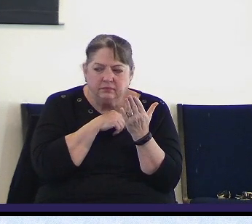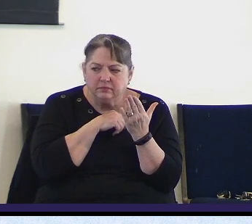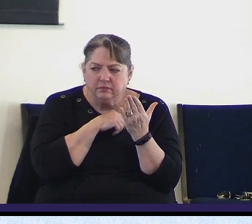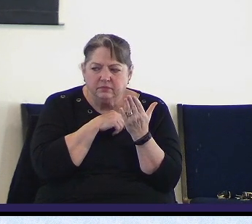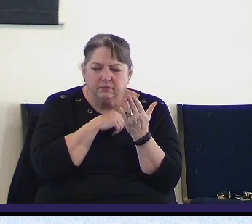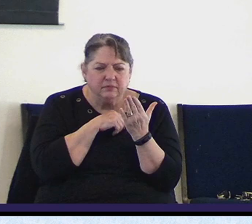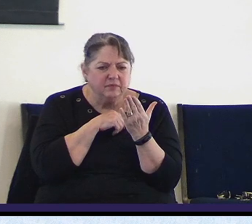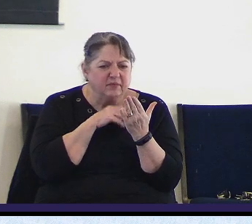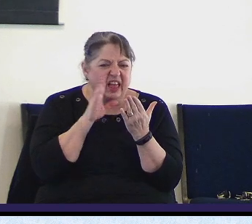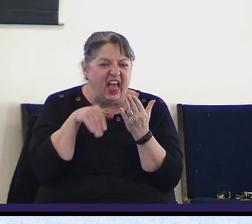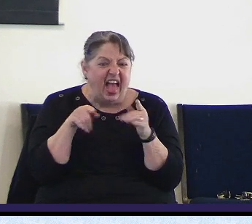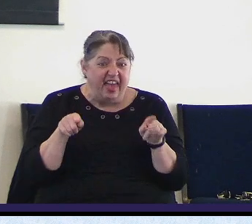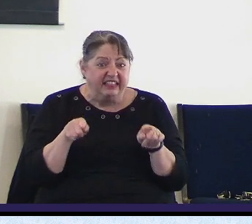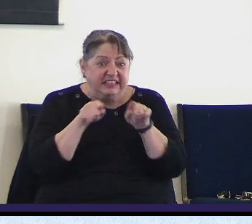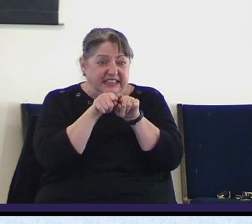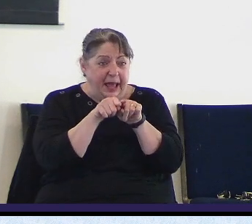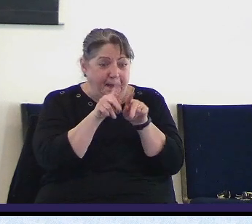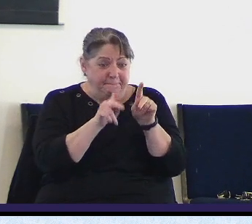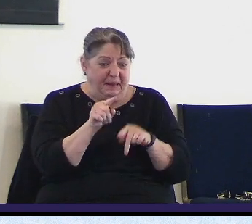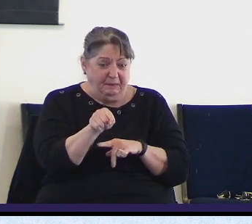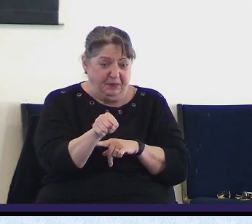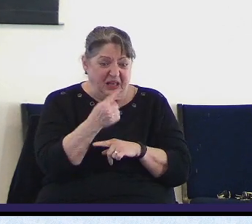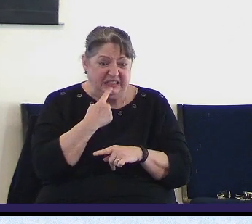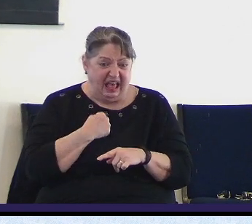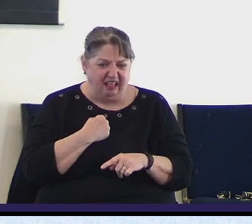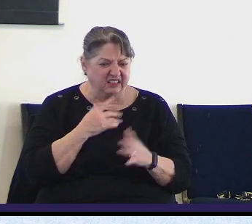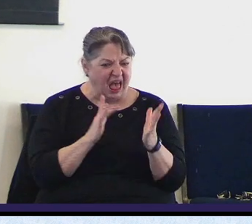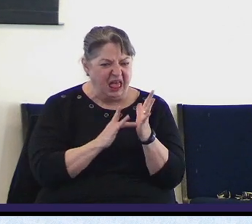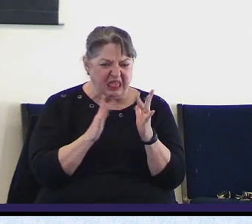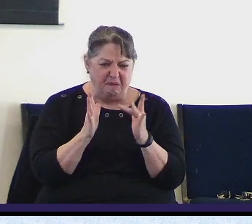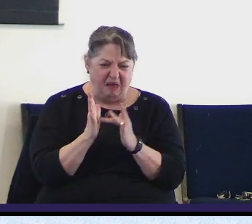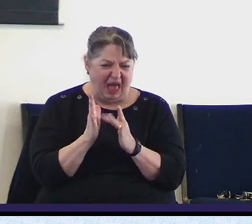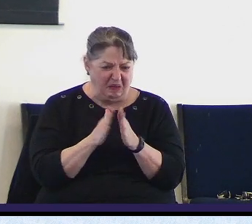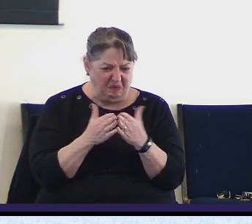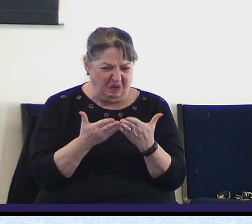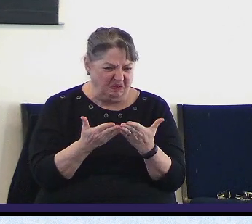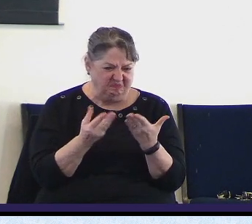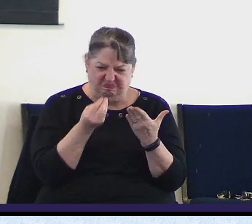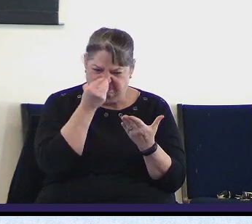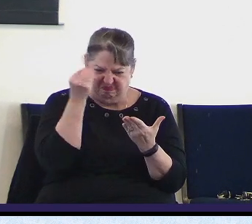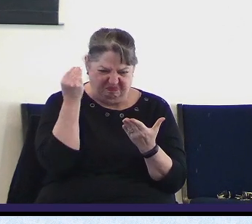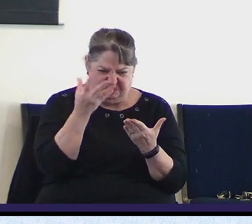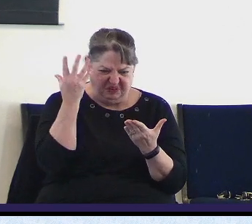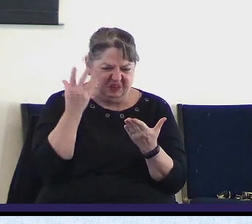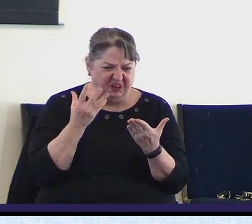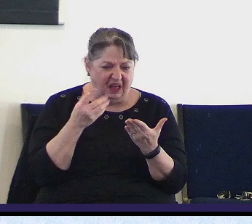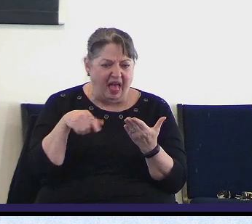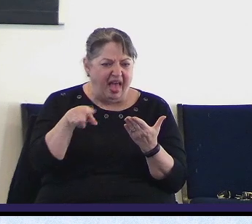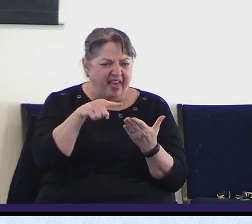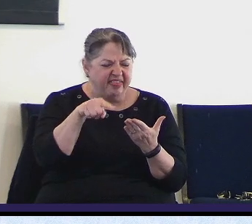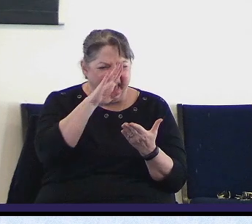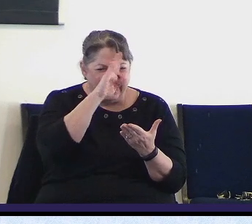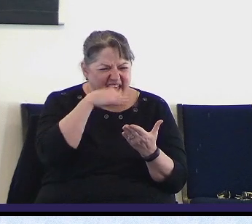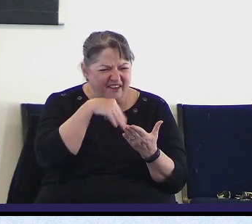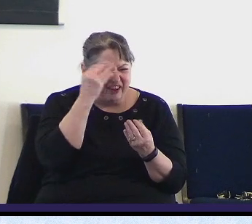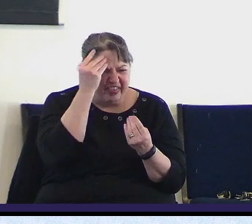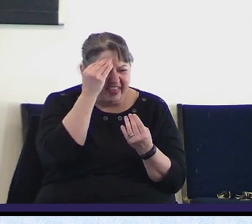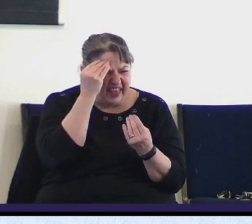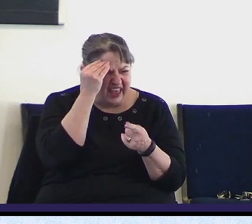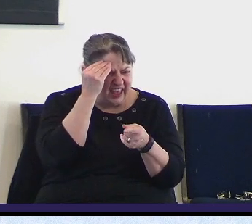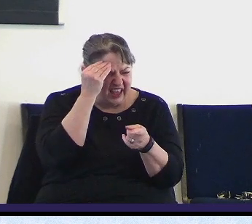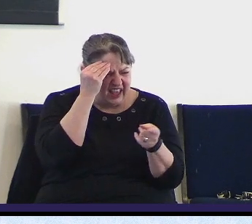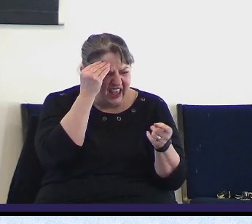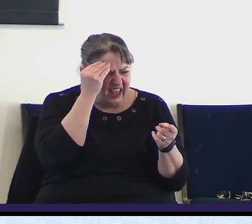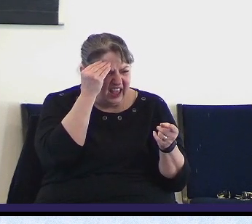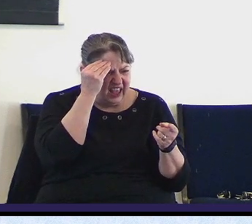The same people who tell us that the Bible is no longer relevant and trustworthy never stop to ponder the fact that the